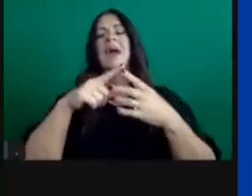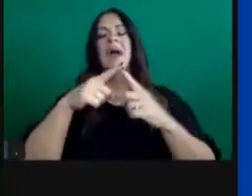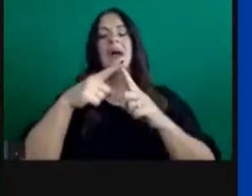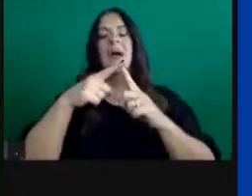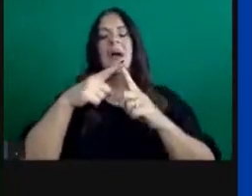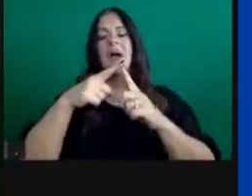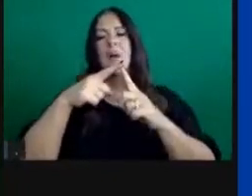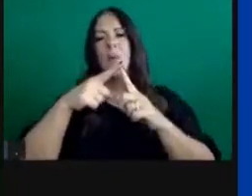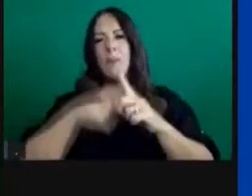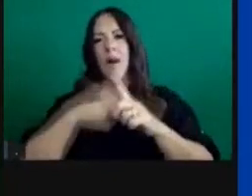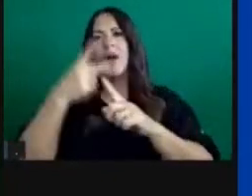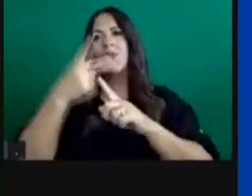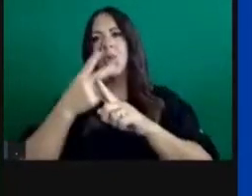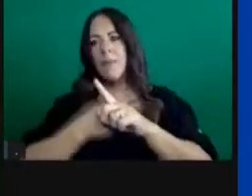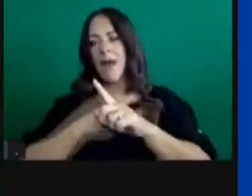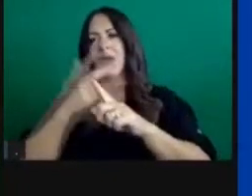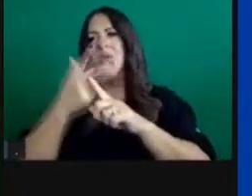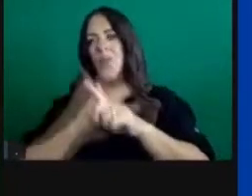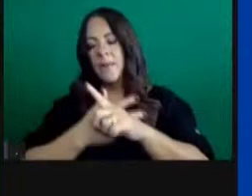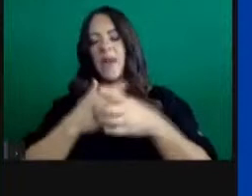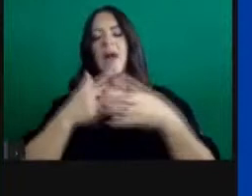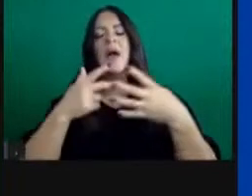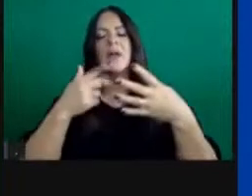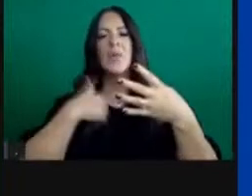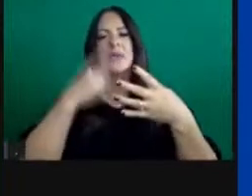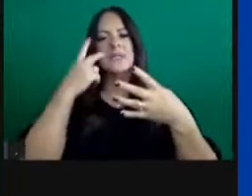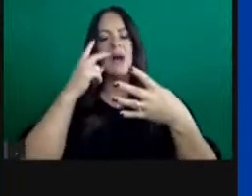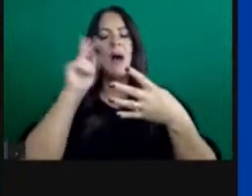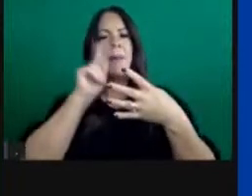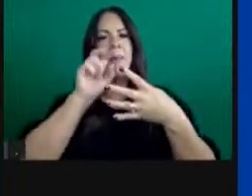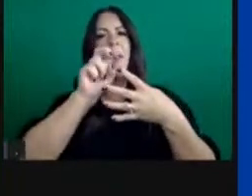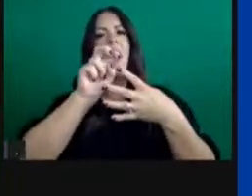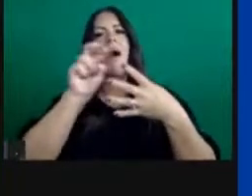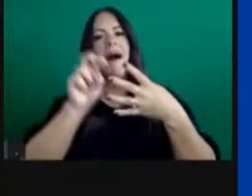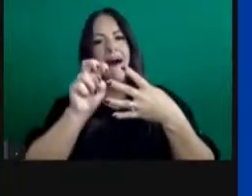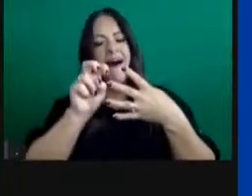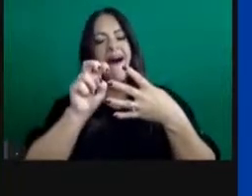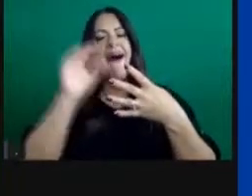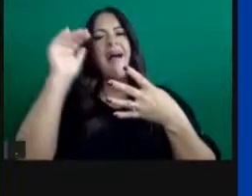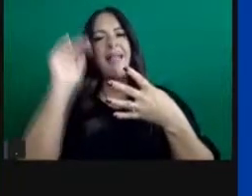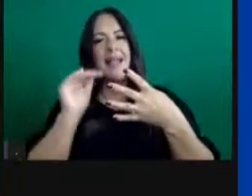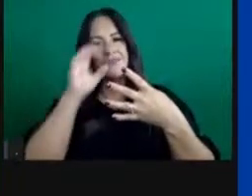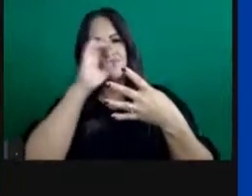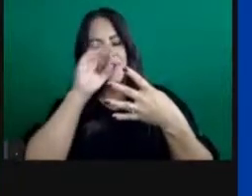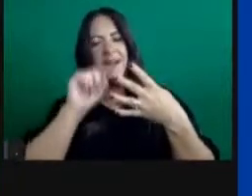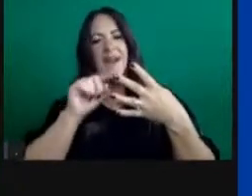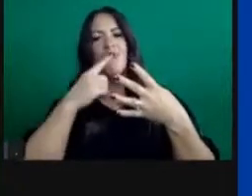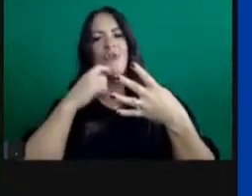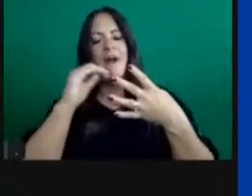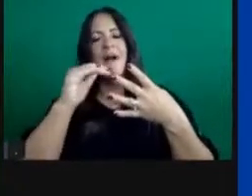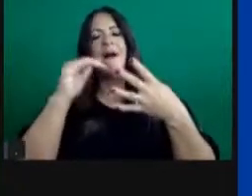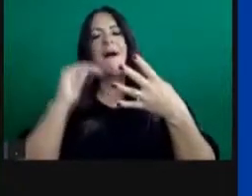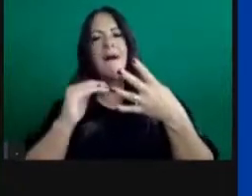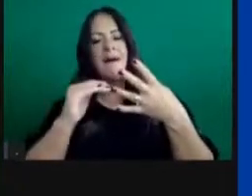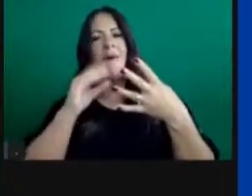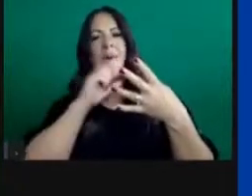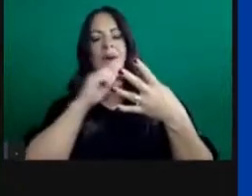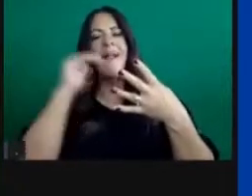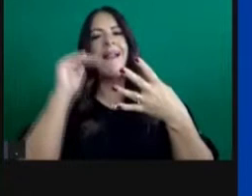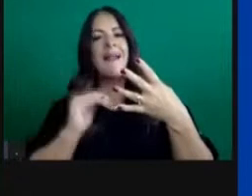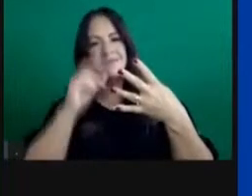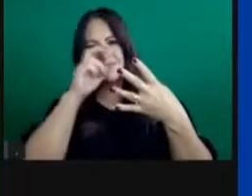various tiers, which allowed for fewer restrictions, more business sectors to operate at higher